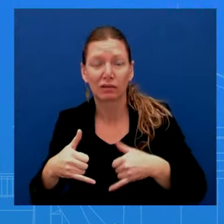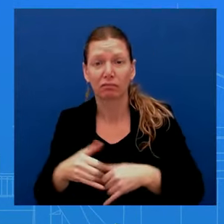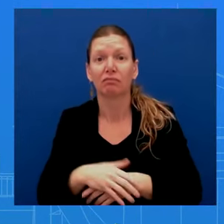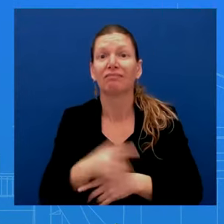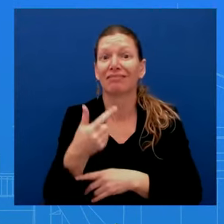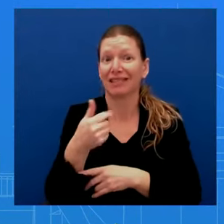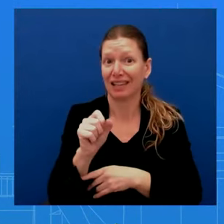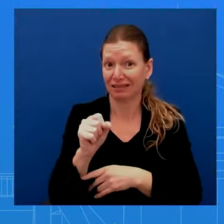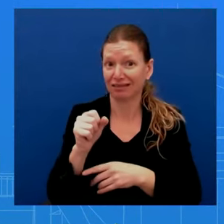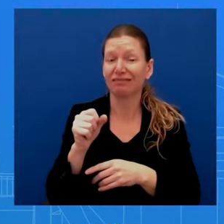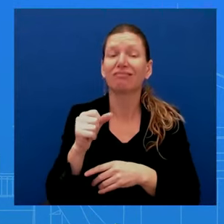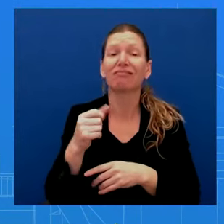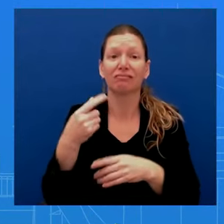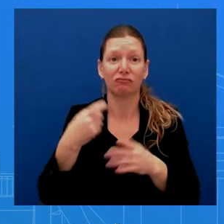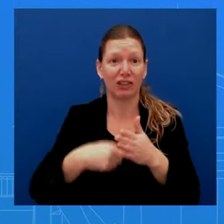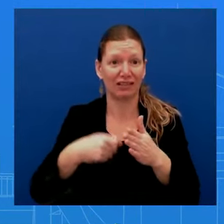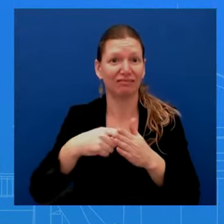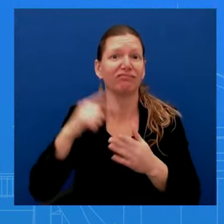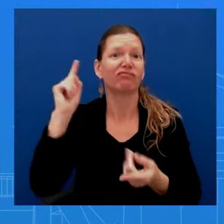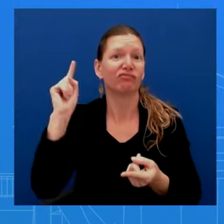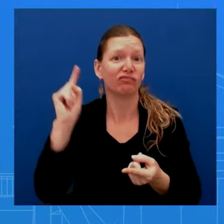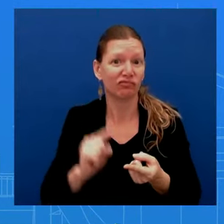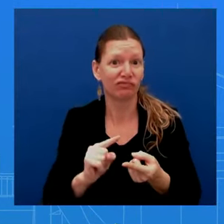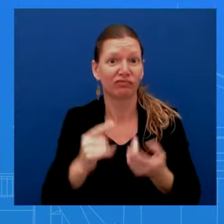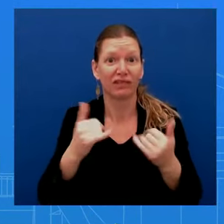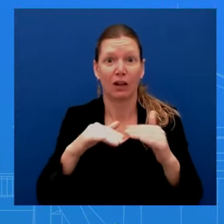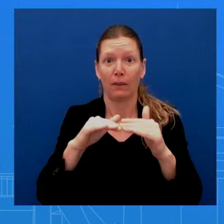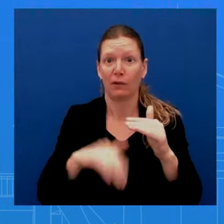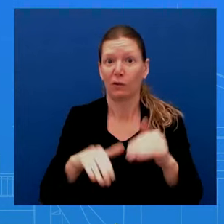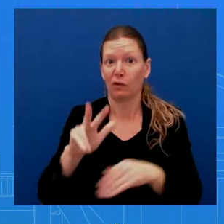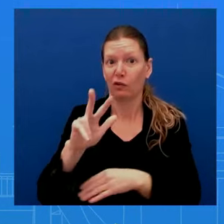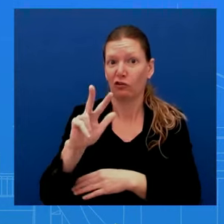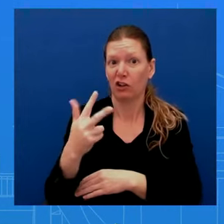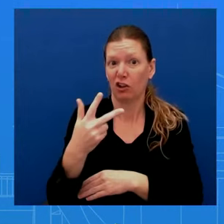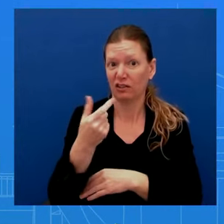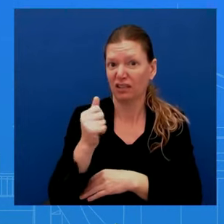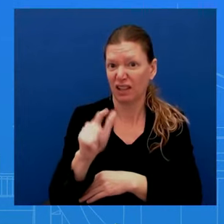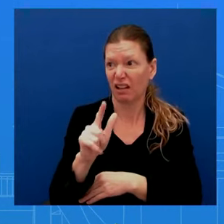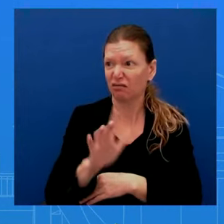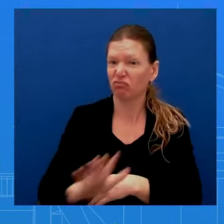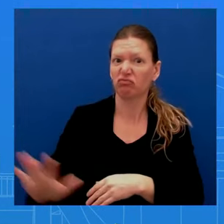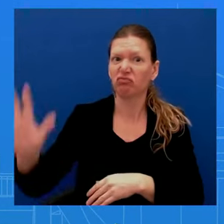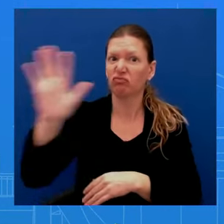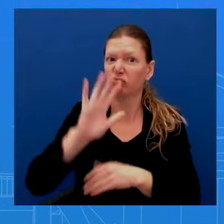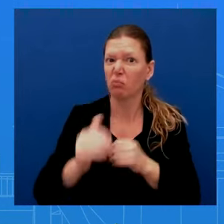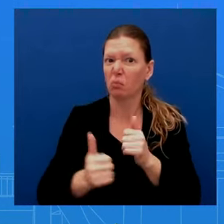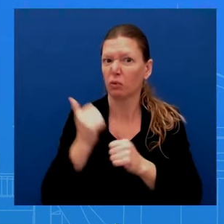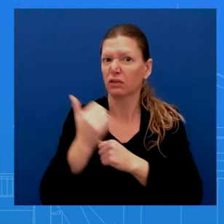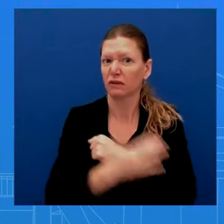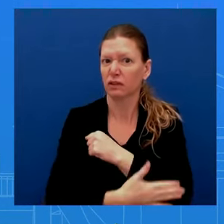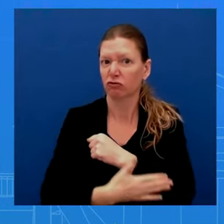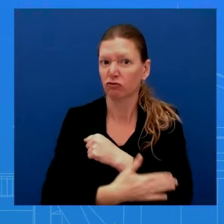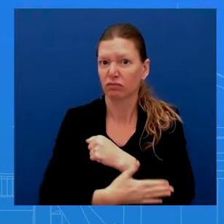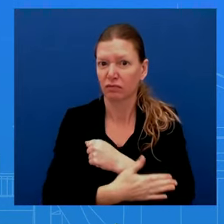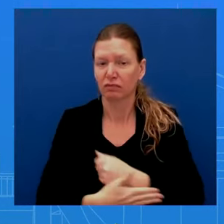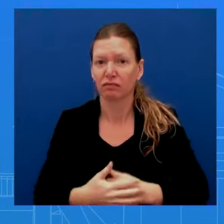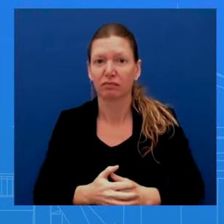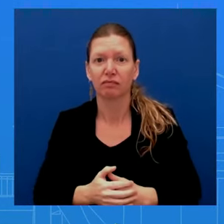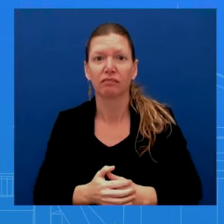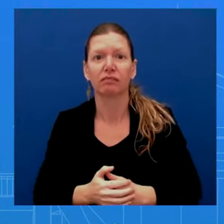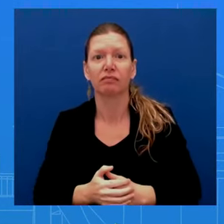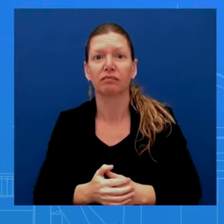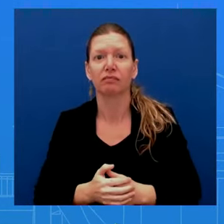$3 in much of the country. And we are also going to continue our